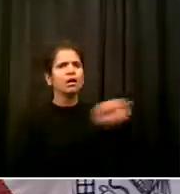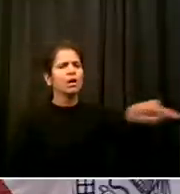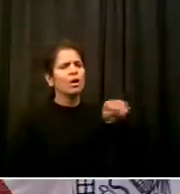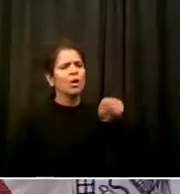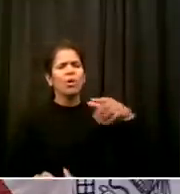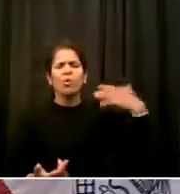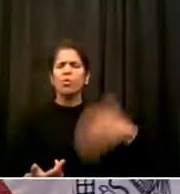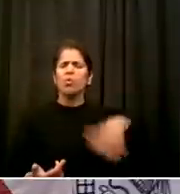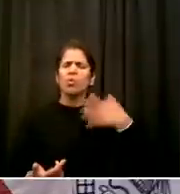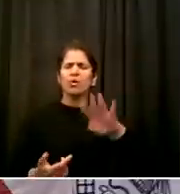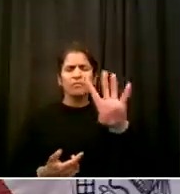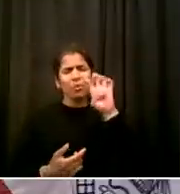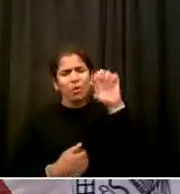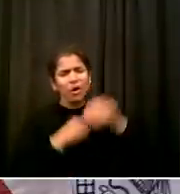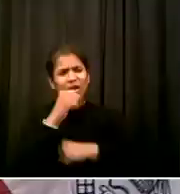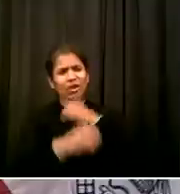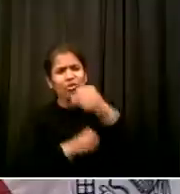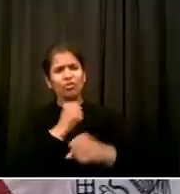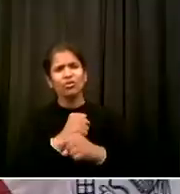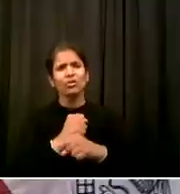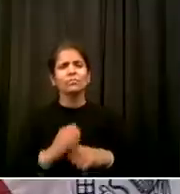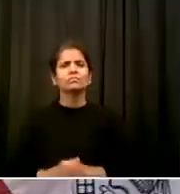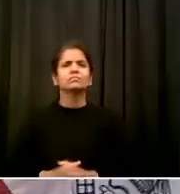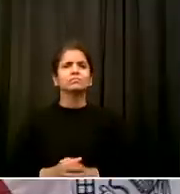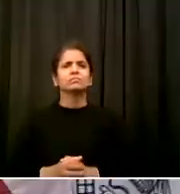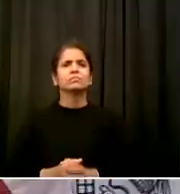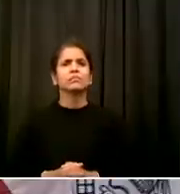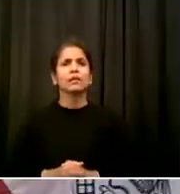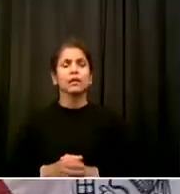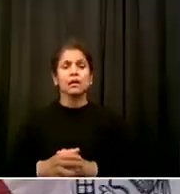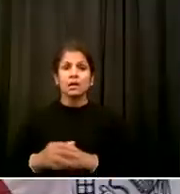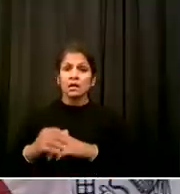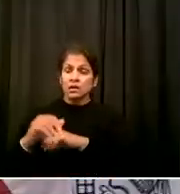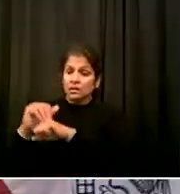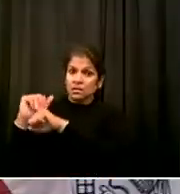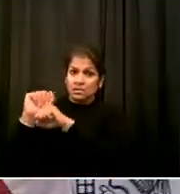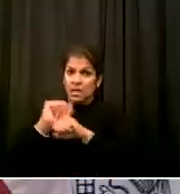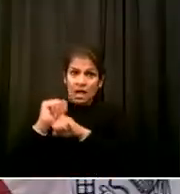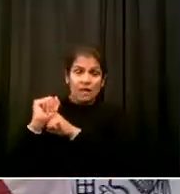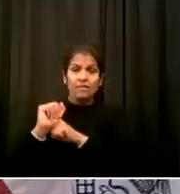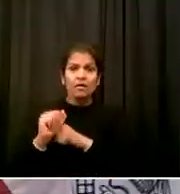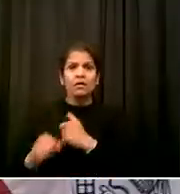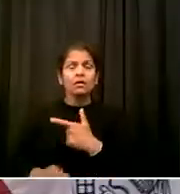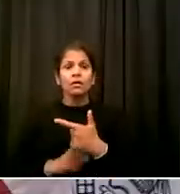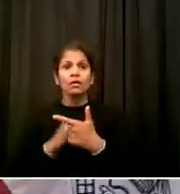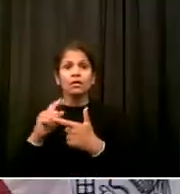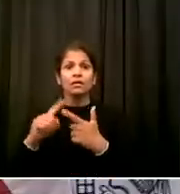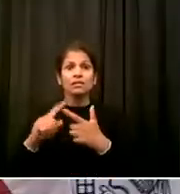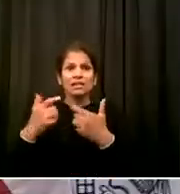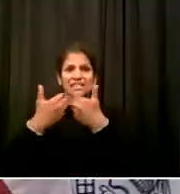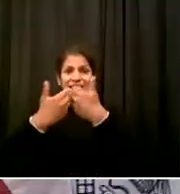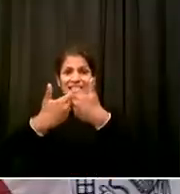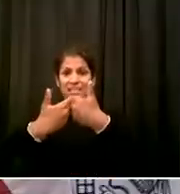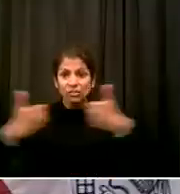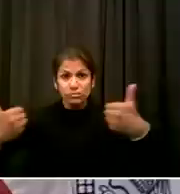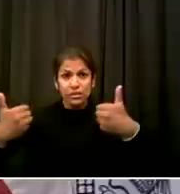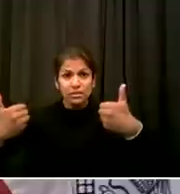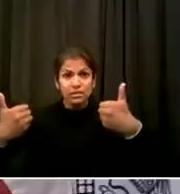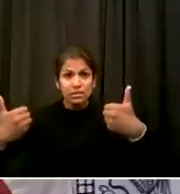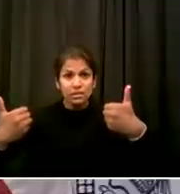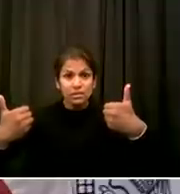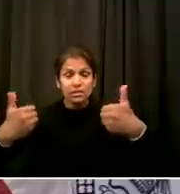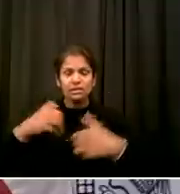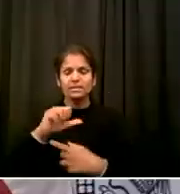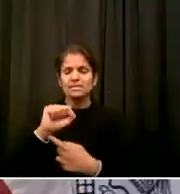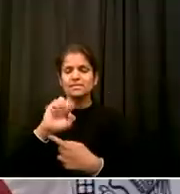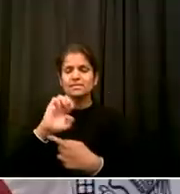segregation openly white fountains and black fountains all the things we grew up seeing